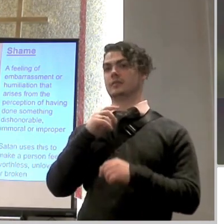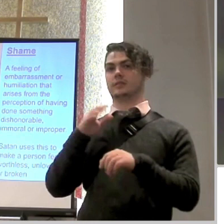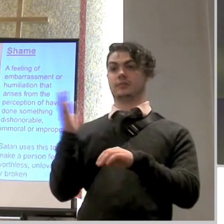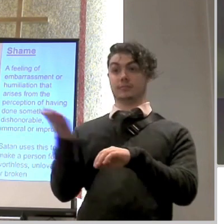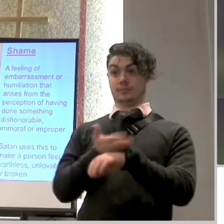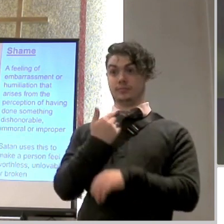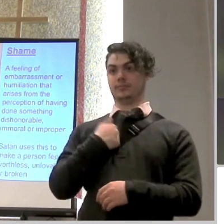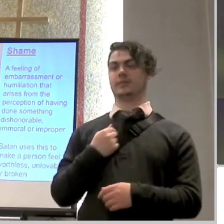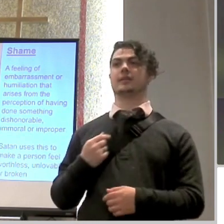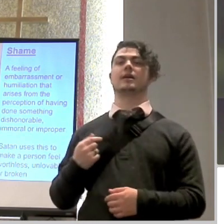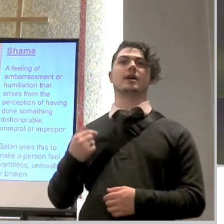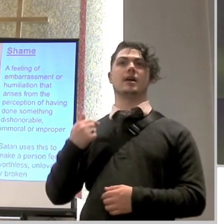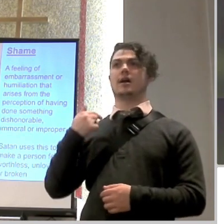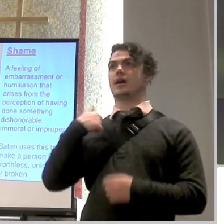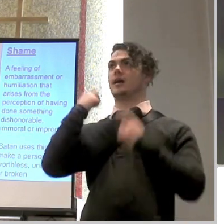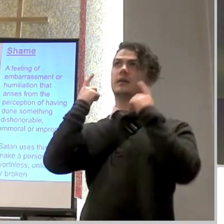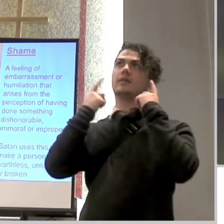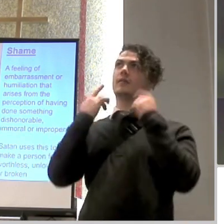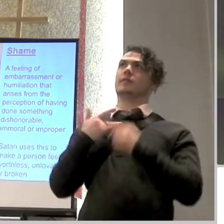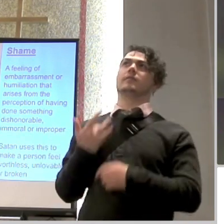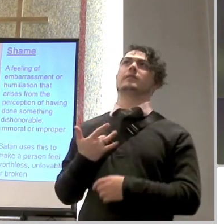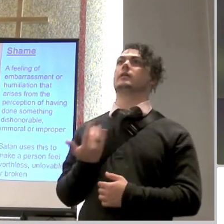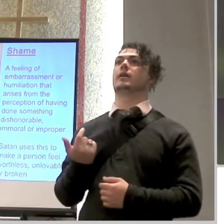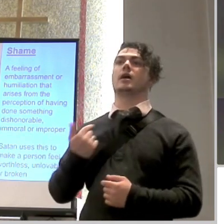leave those people alone they're good people